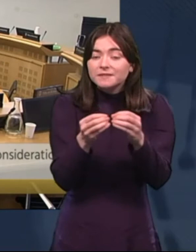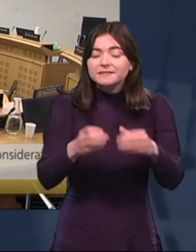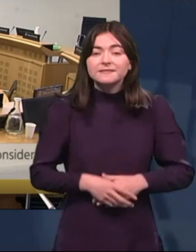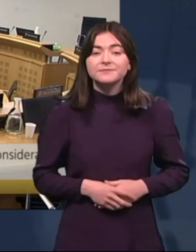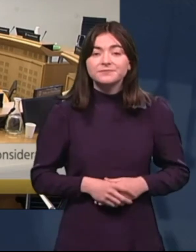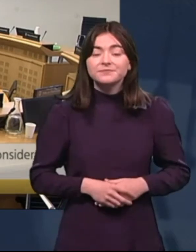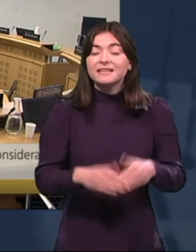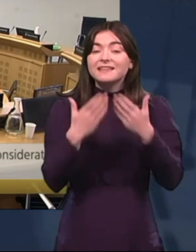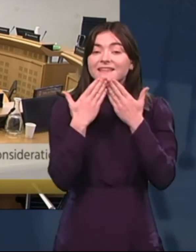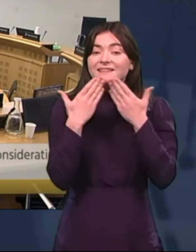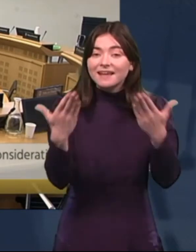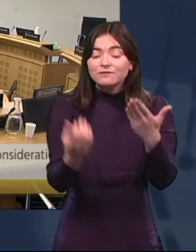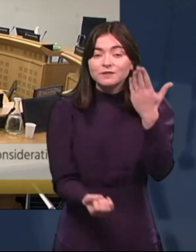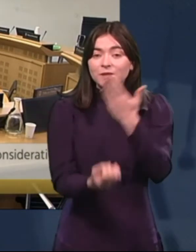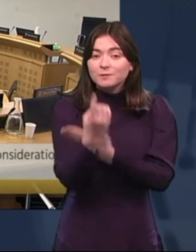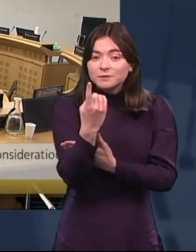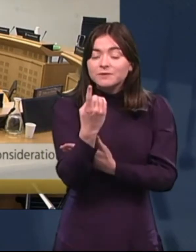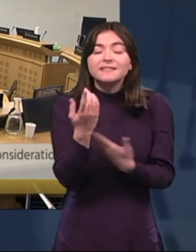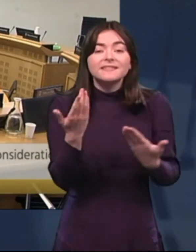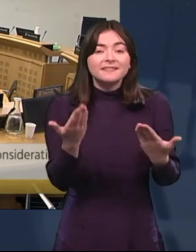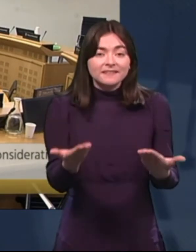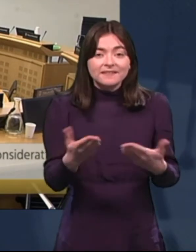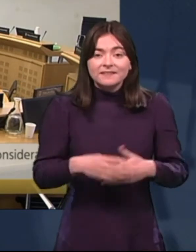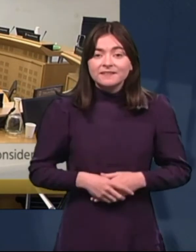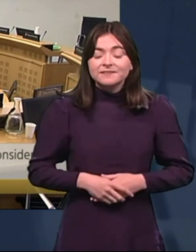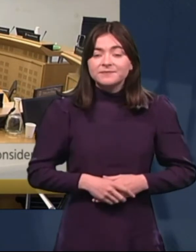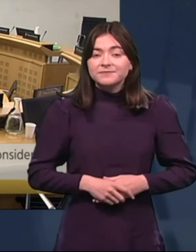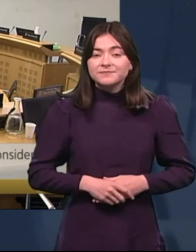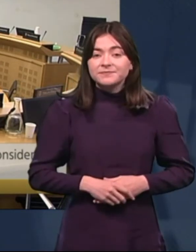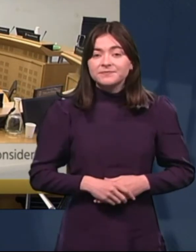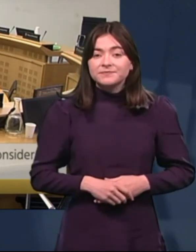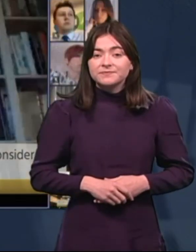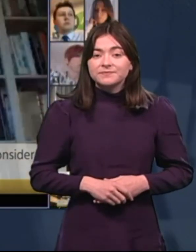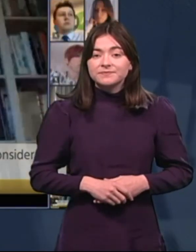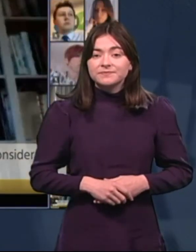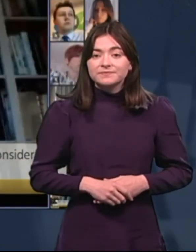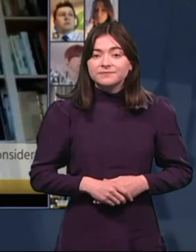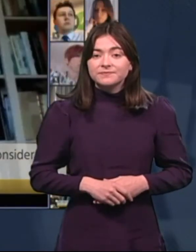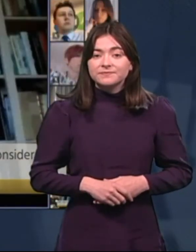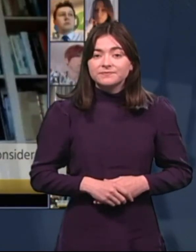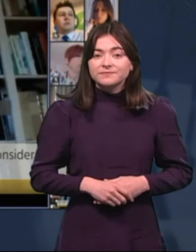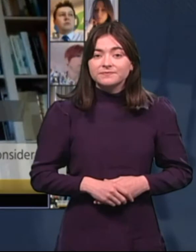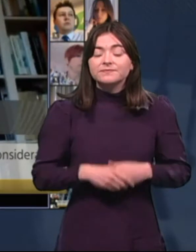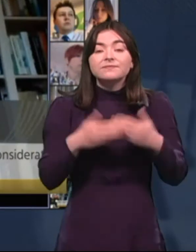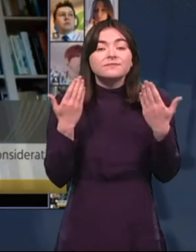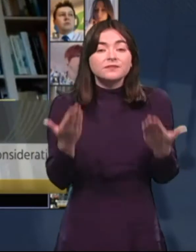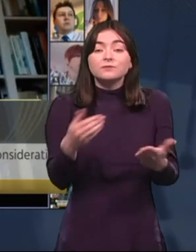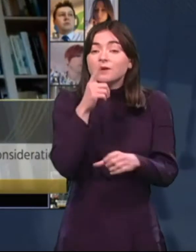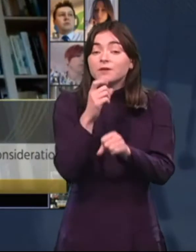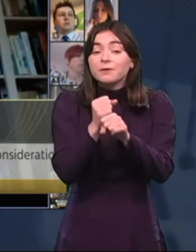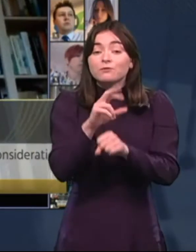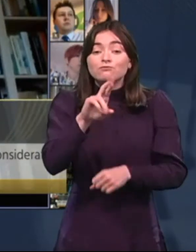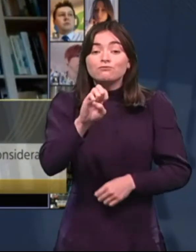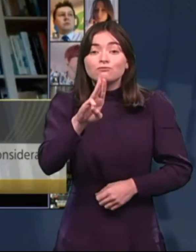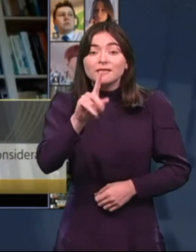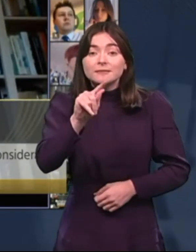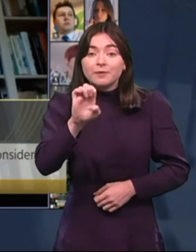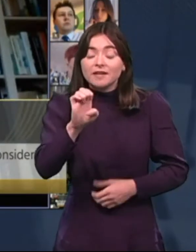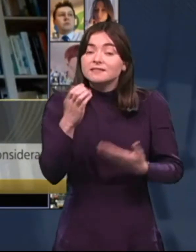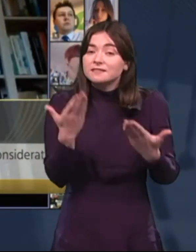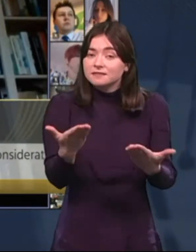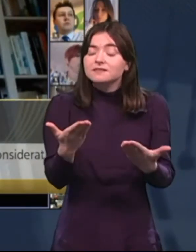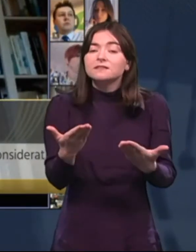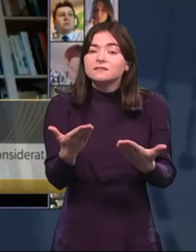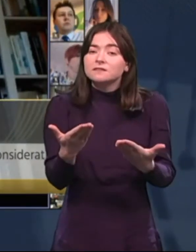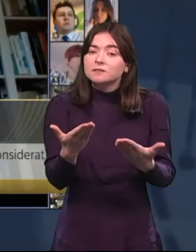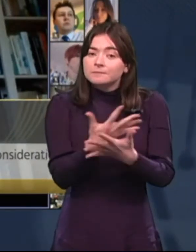And thank you for the opportunity, Deputy Cairns. Yeah, so the subject of respite, I mean, a number of parents have mentioned